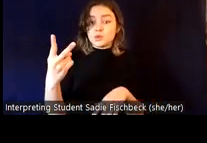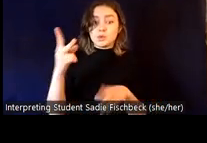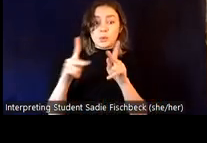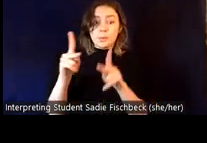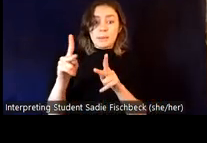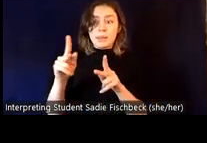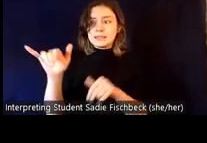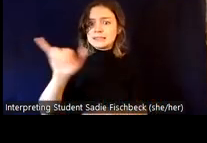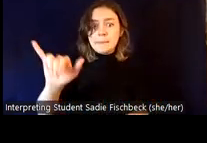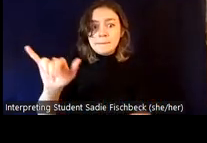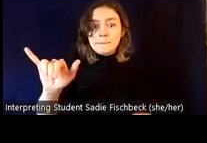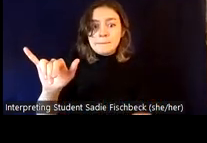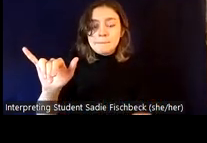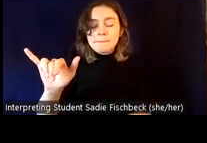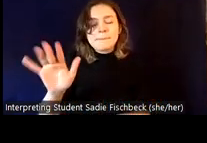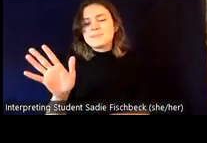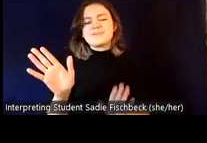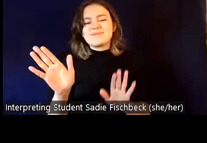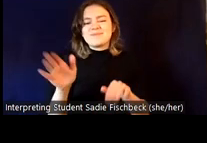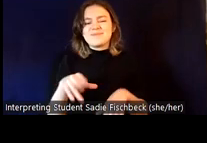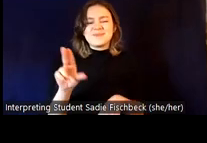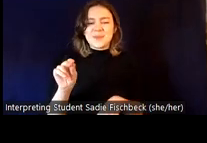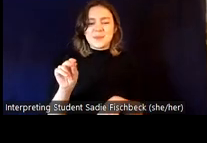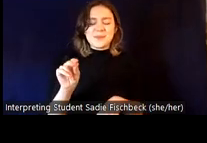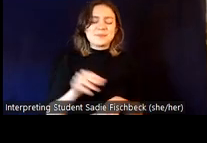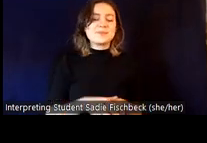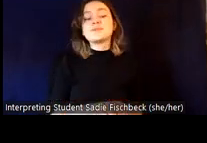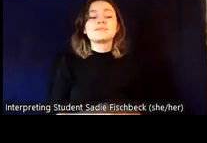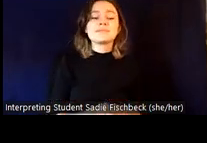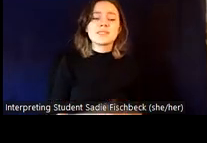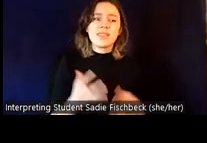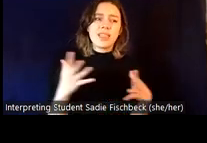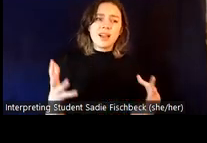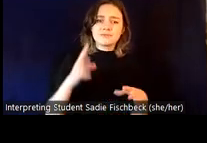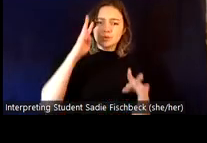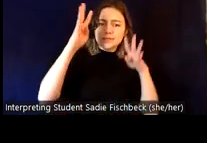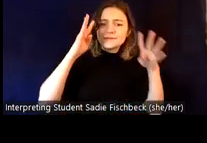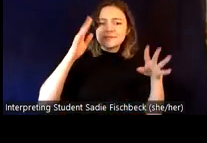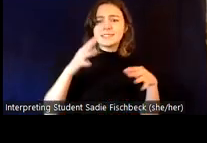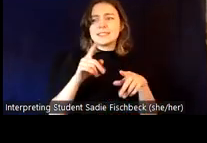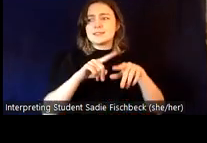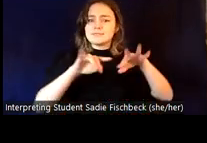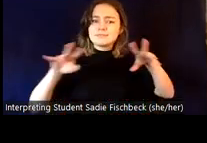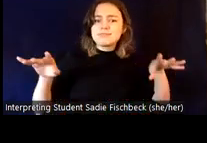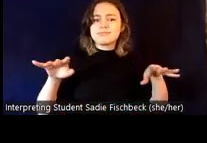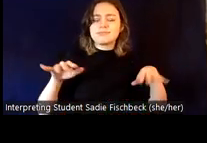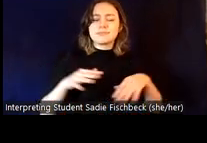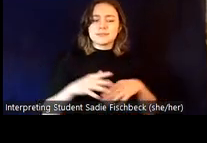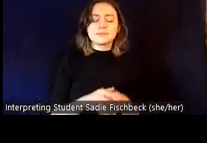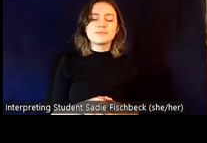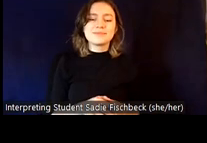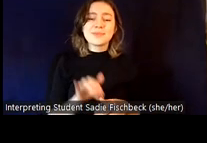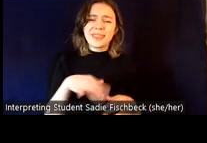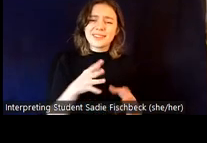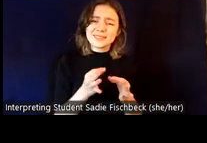gender identity or their gender expression in the same way. So there's a lot of creativity. There's a lot of difference. And that's one of the things that I think it's really, really